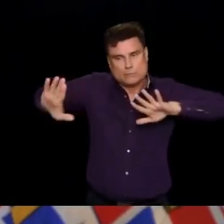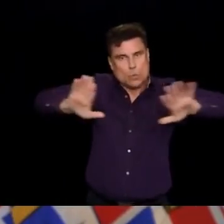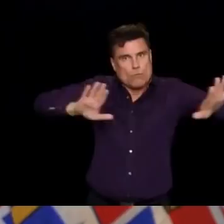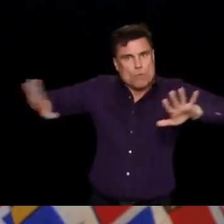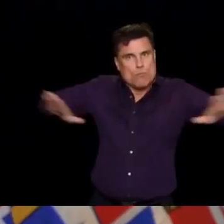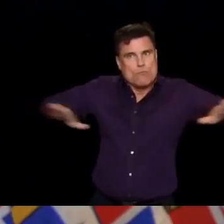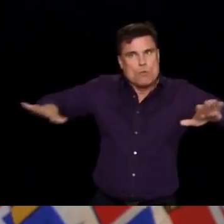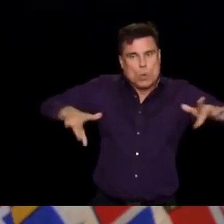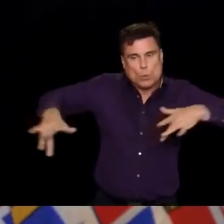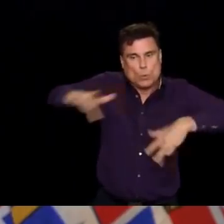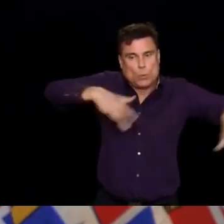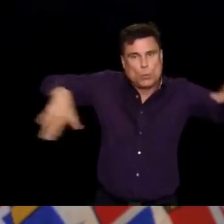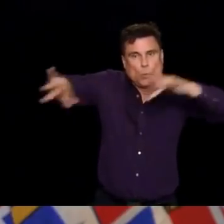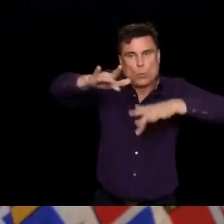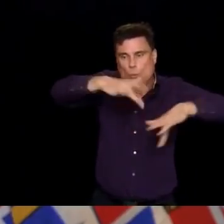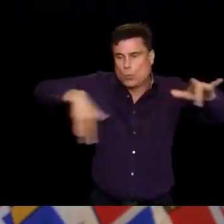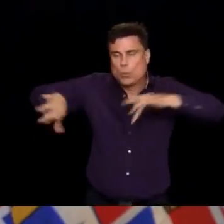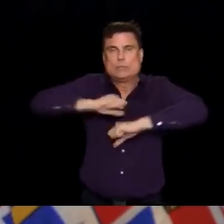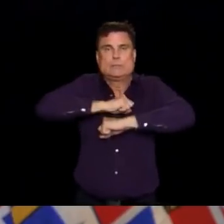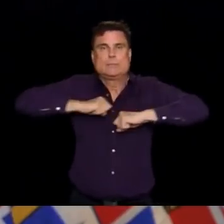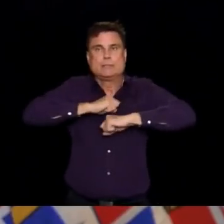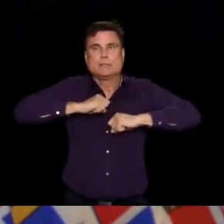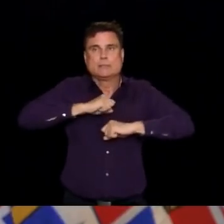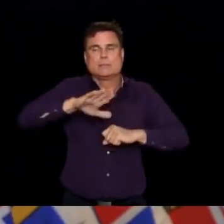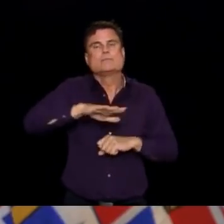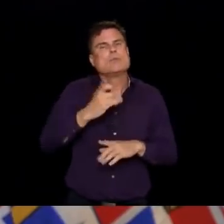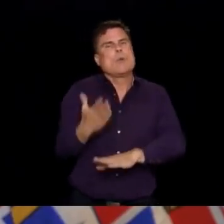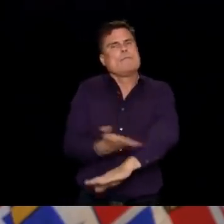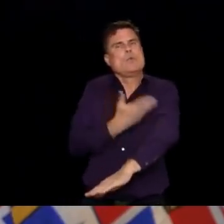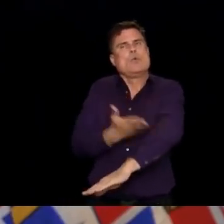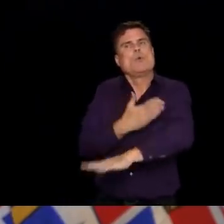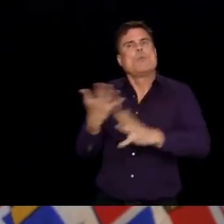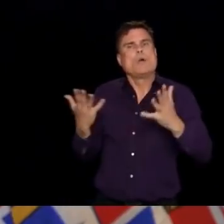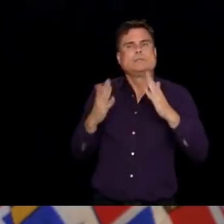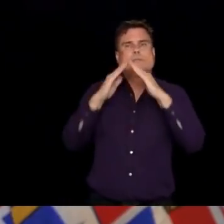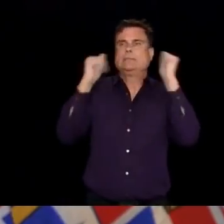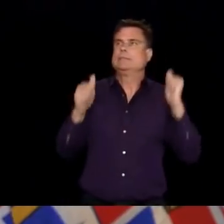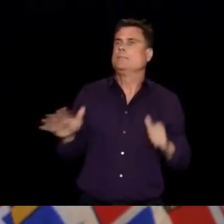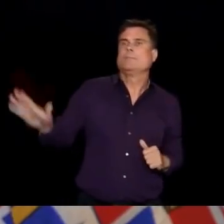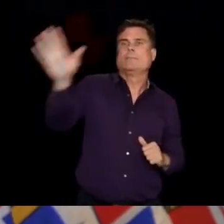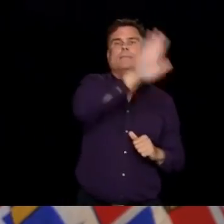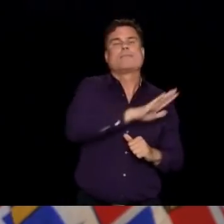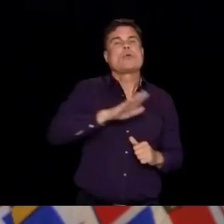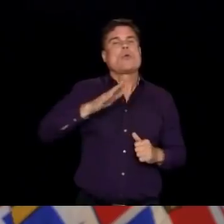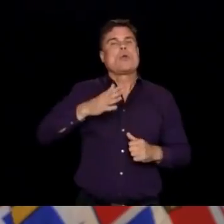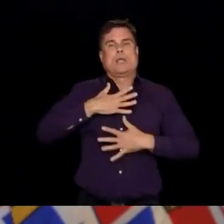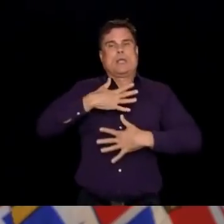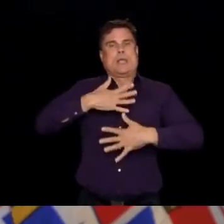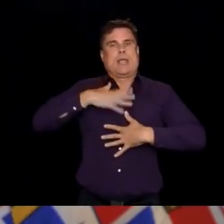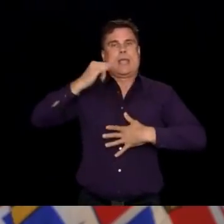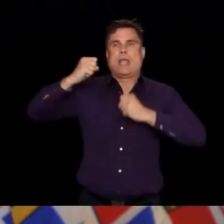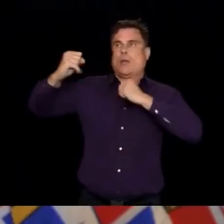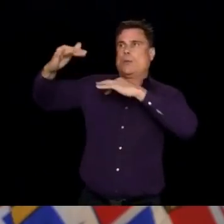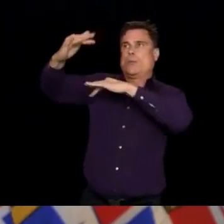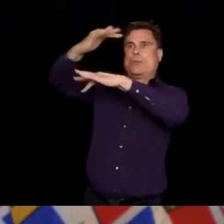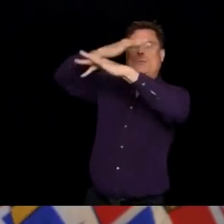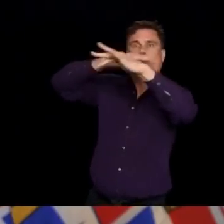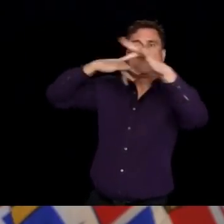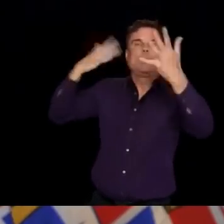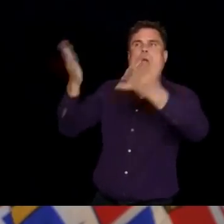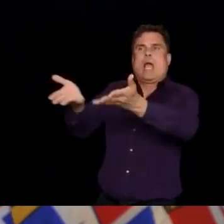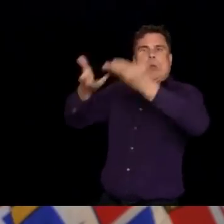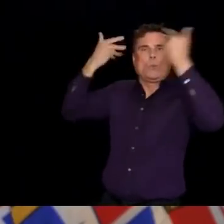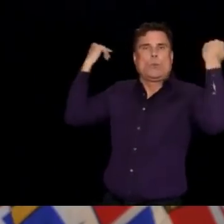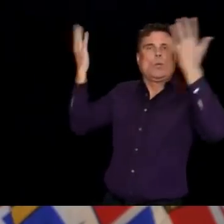including natural ventilation, so that helps display disperse the virus, if there is any there. But also, really, really